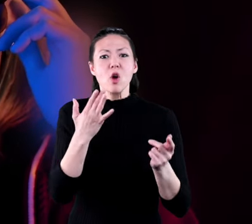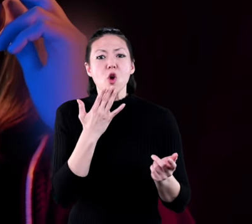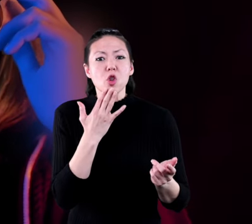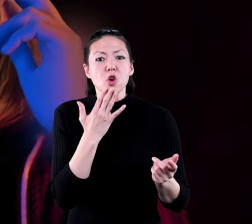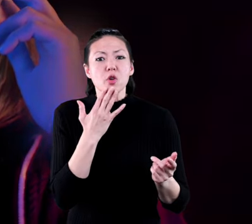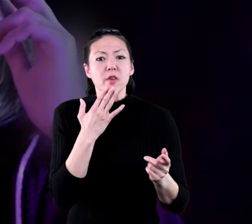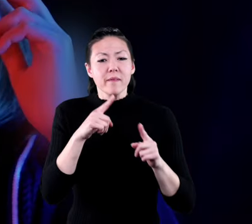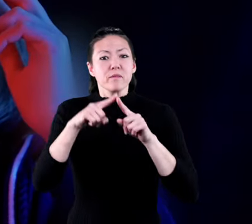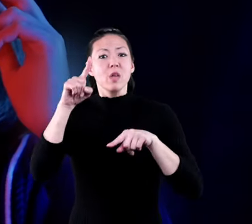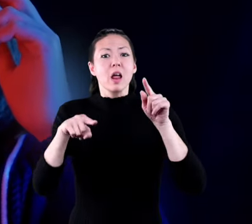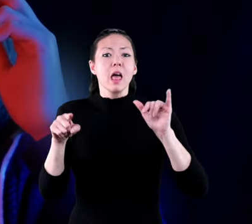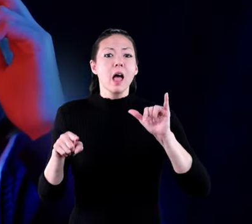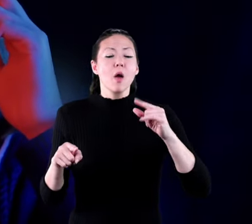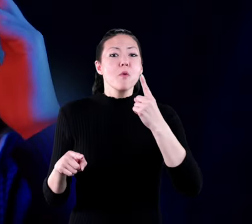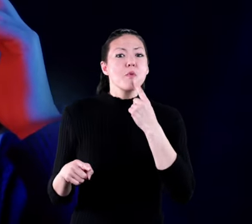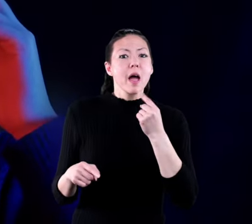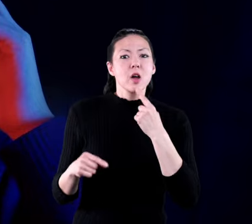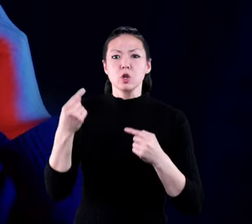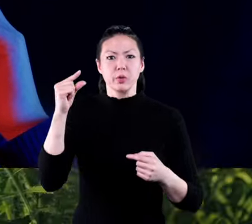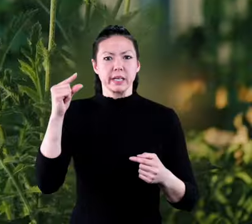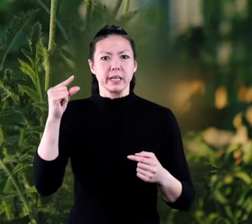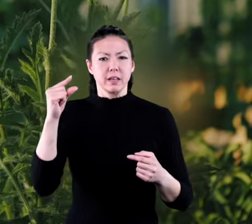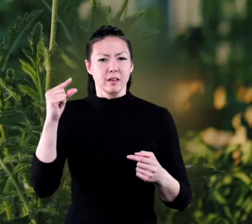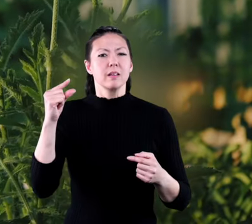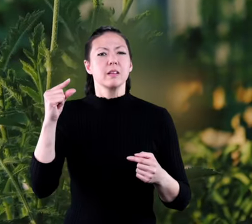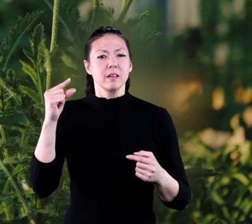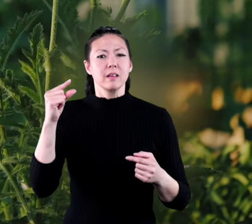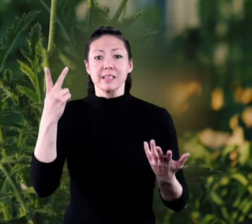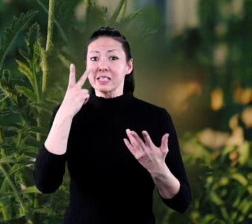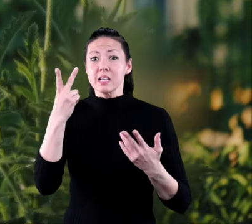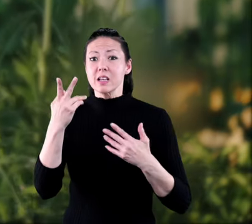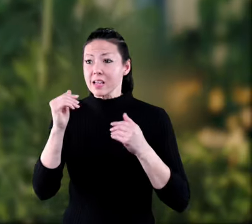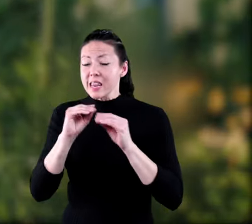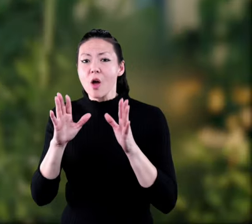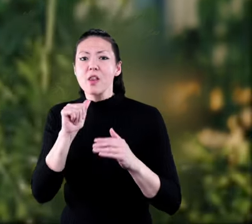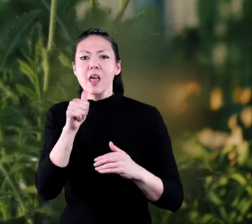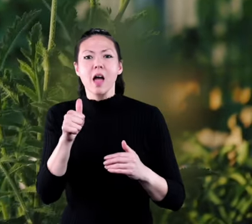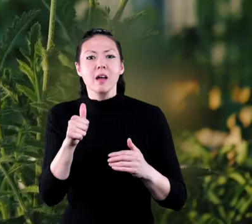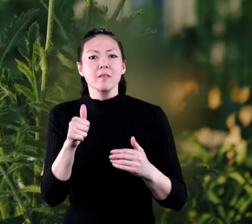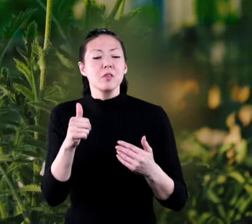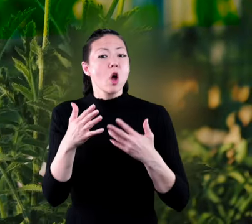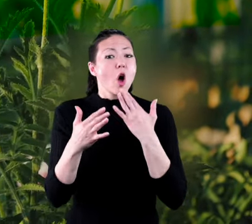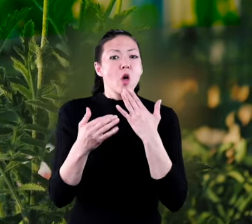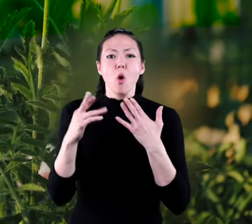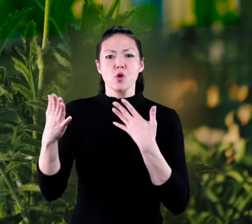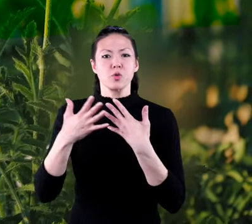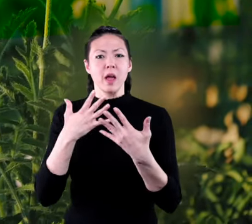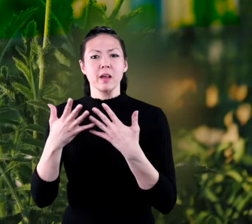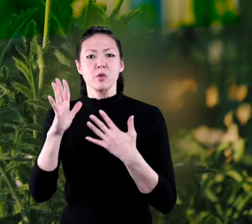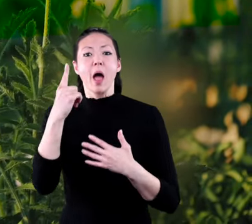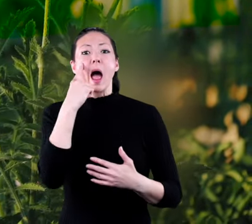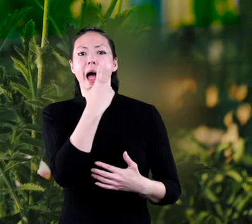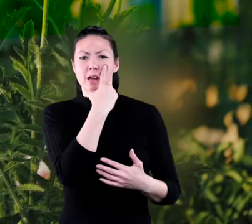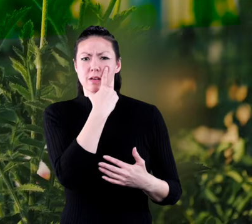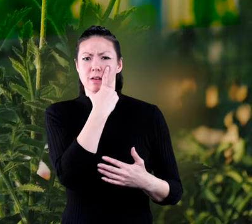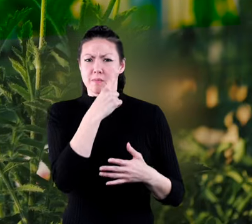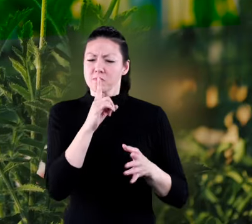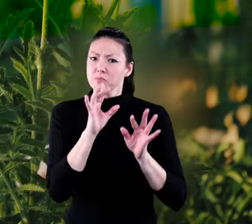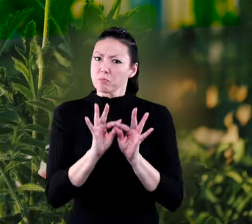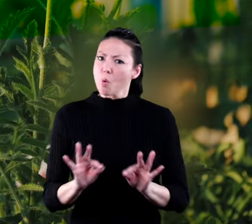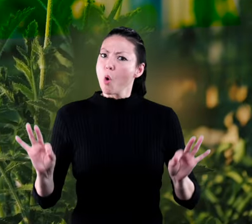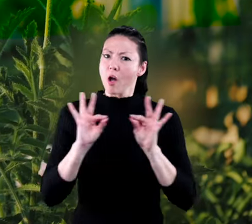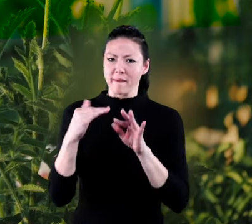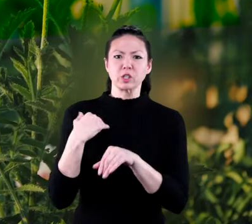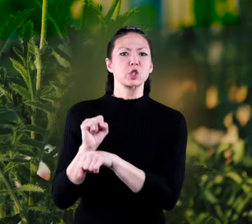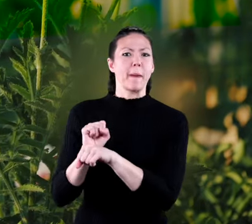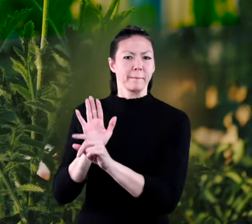difference between various colors like red and green whether you see clearly or not colors or gray your eyes have a pretty